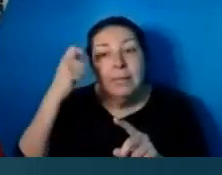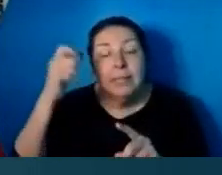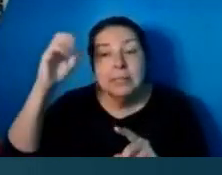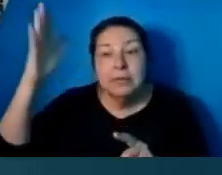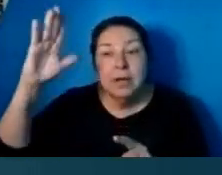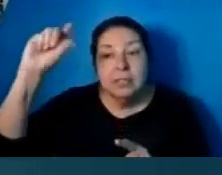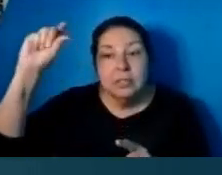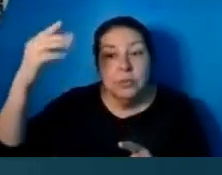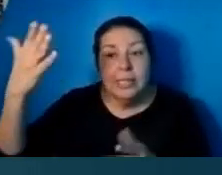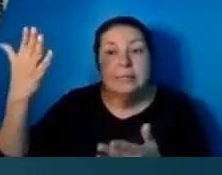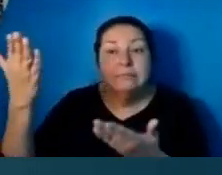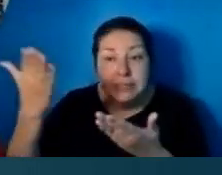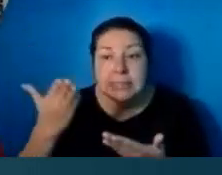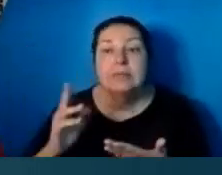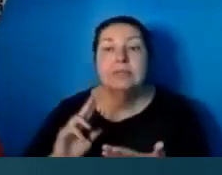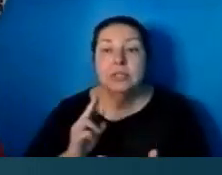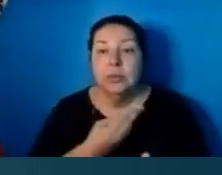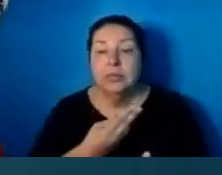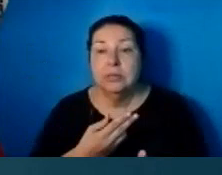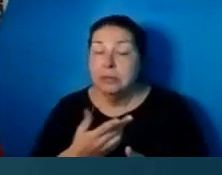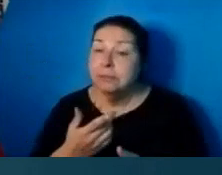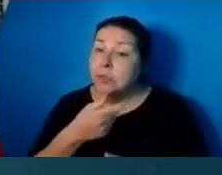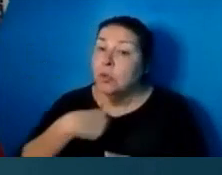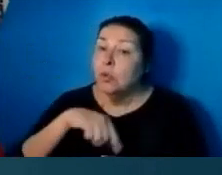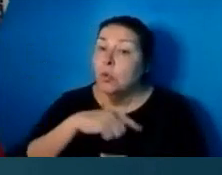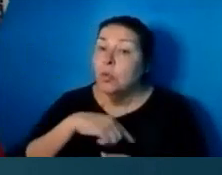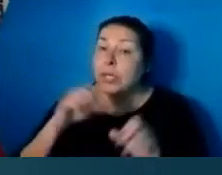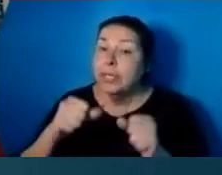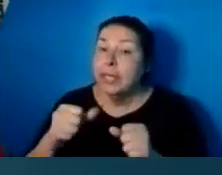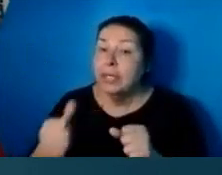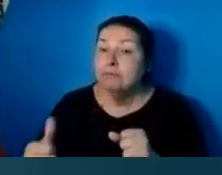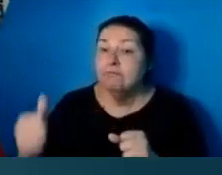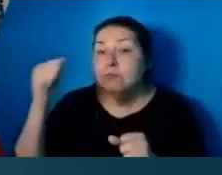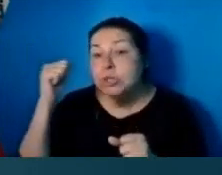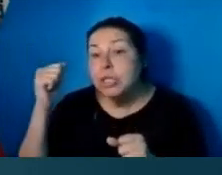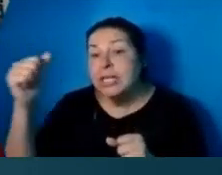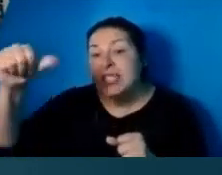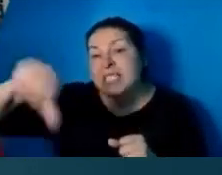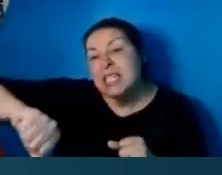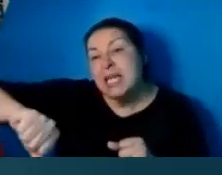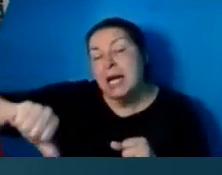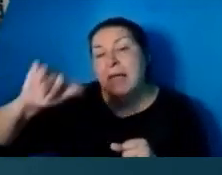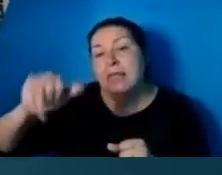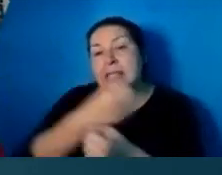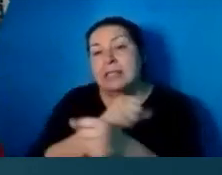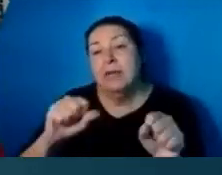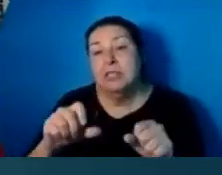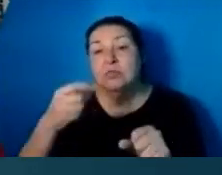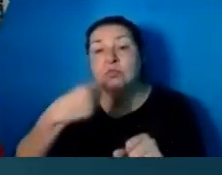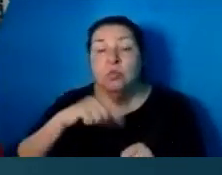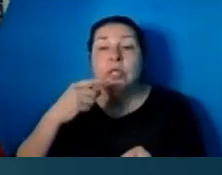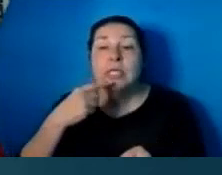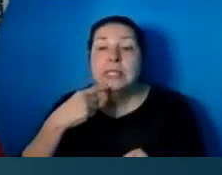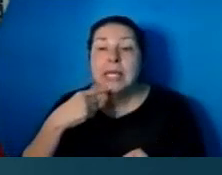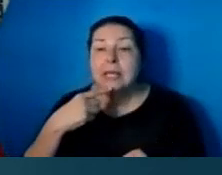Now, we can reject that salvation. We can say, no, we're not interested. We don't want